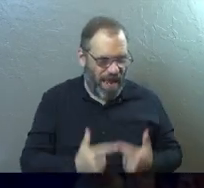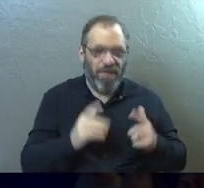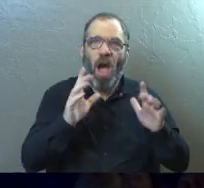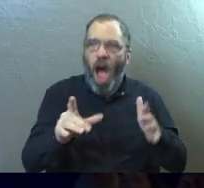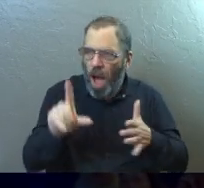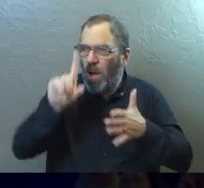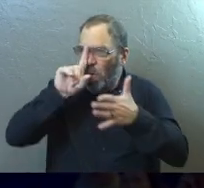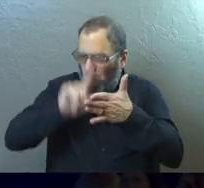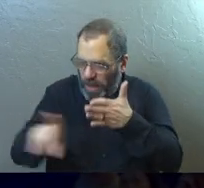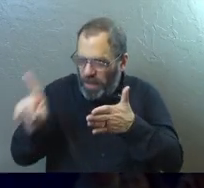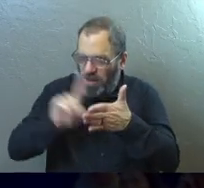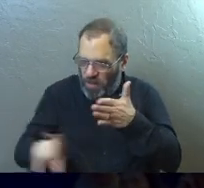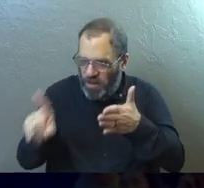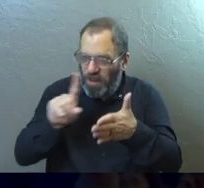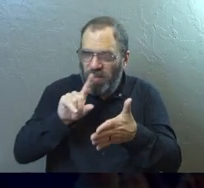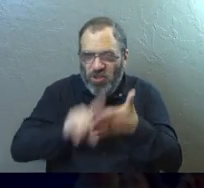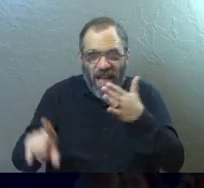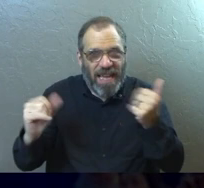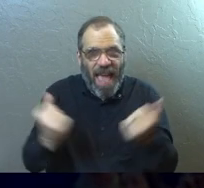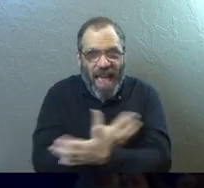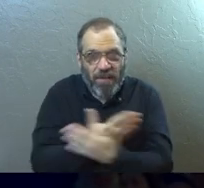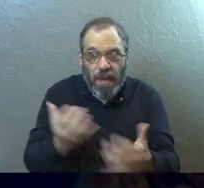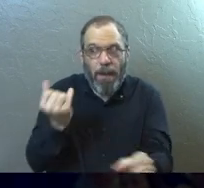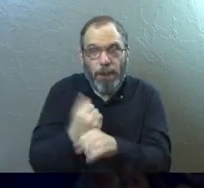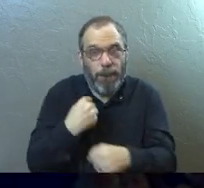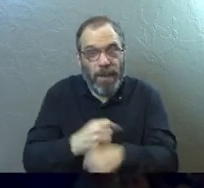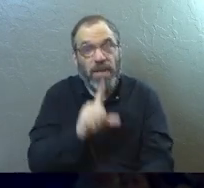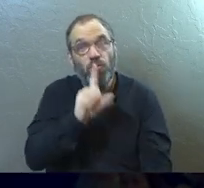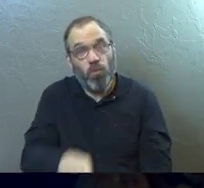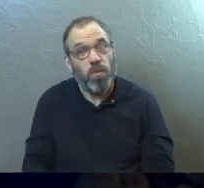Do the research, check the footnotes, be sure.